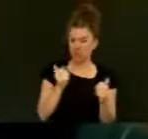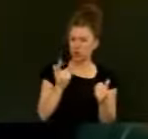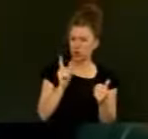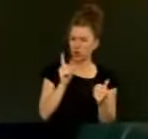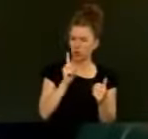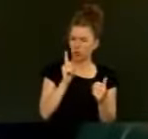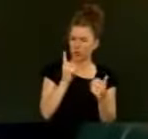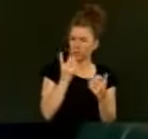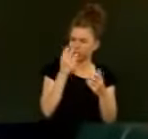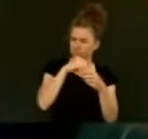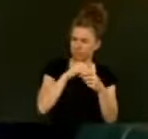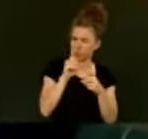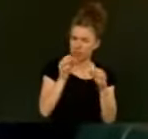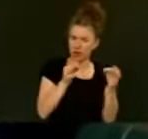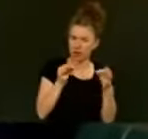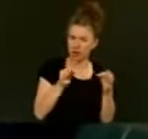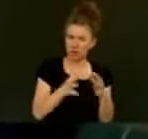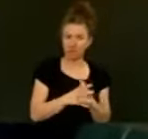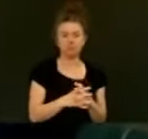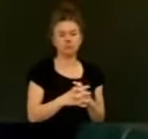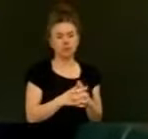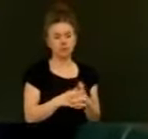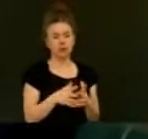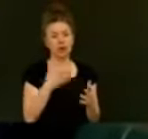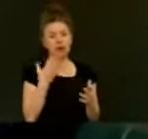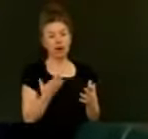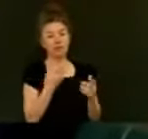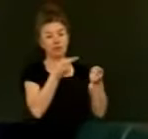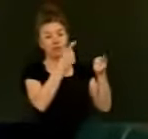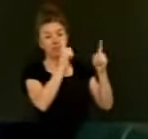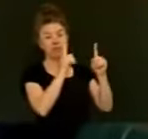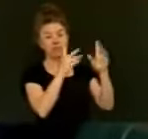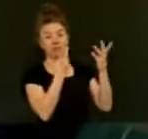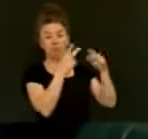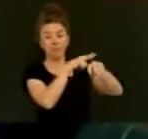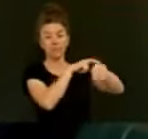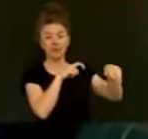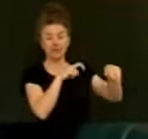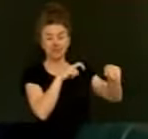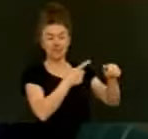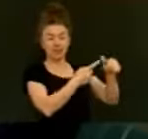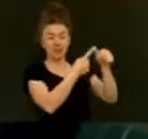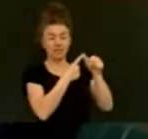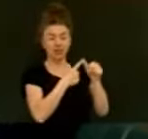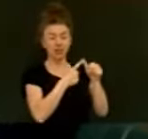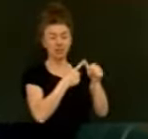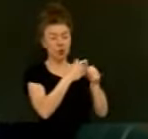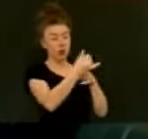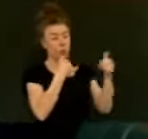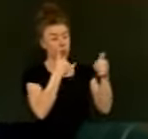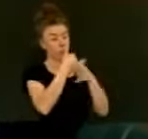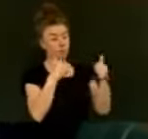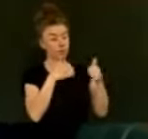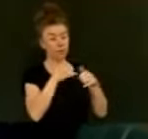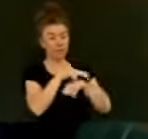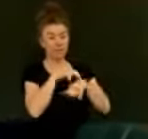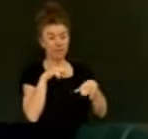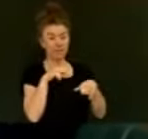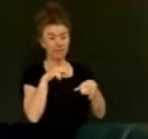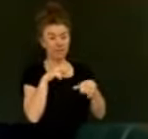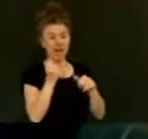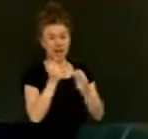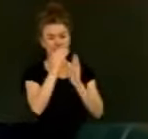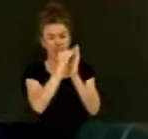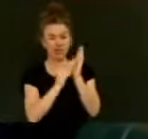The Honourable Chris Finlayson. On behalf of the Minister for Police, I'm advised that all calls to police are coded